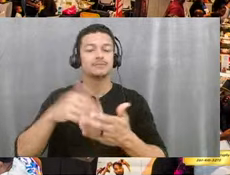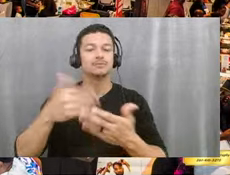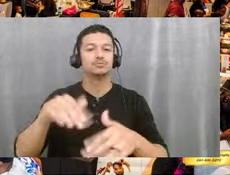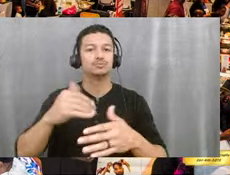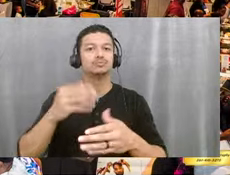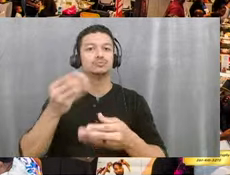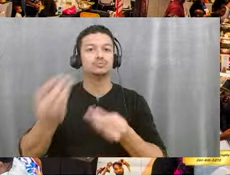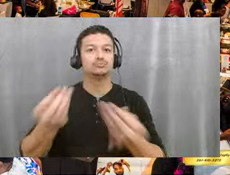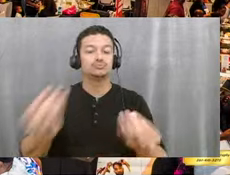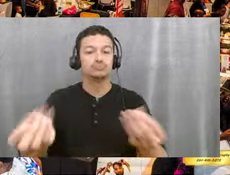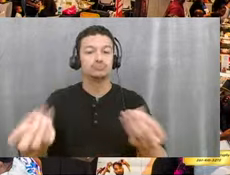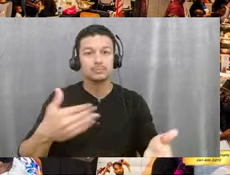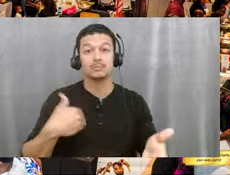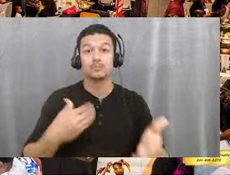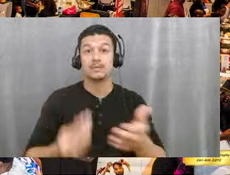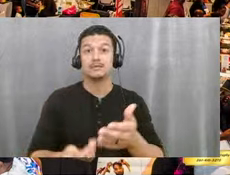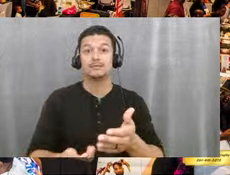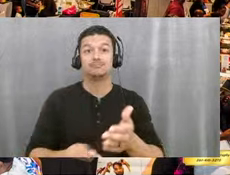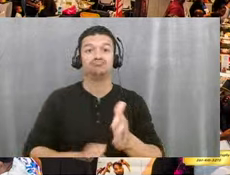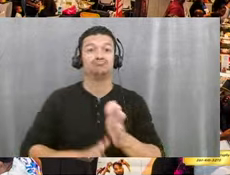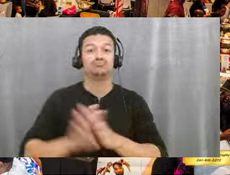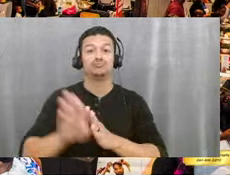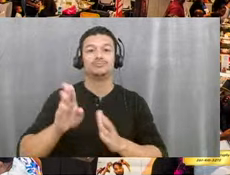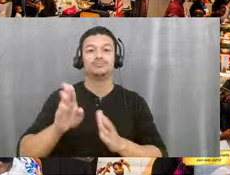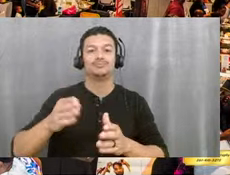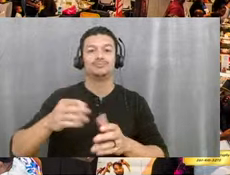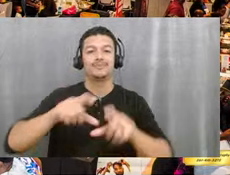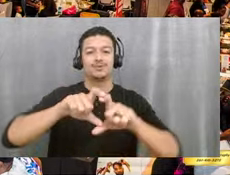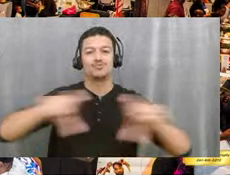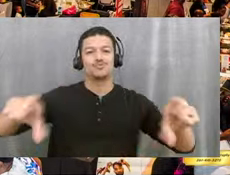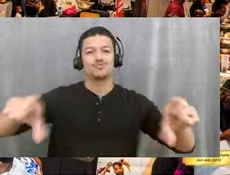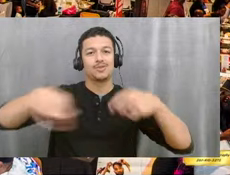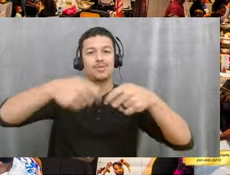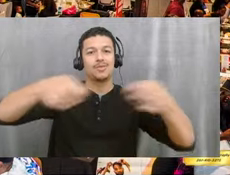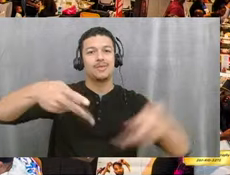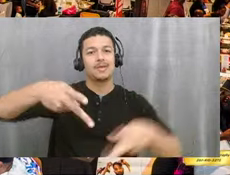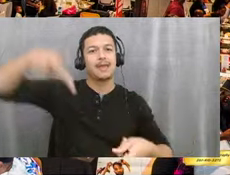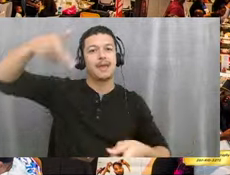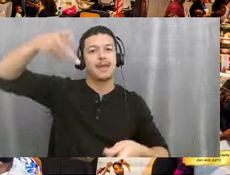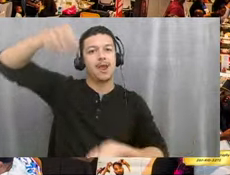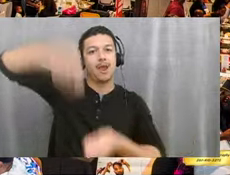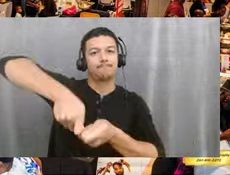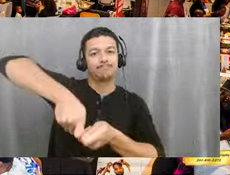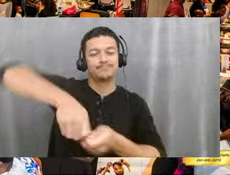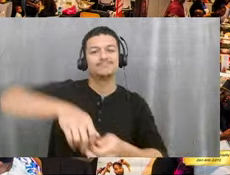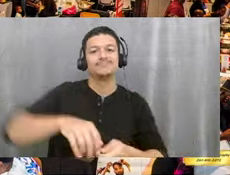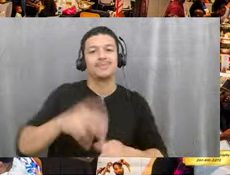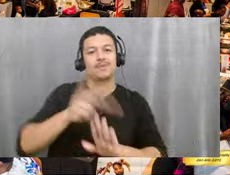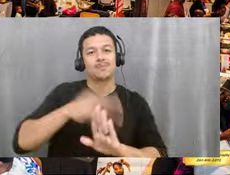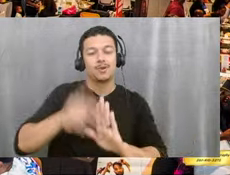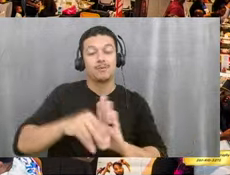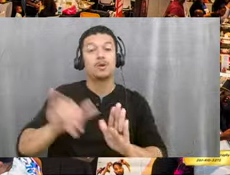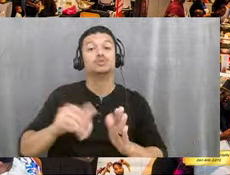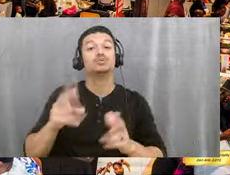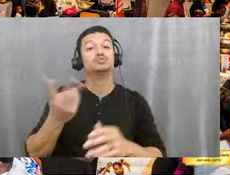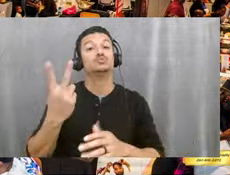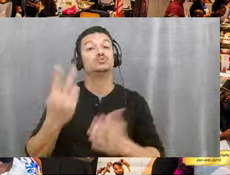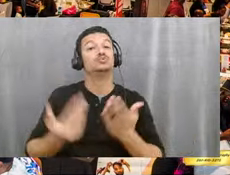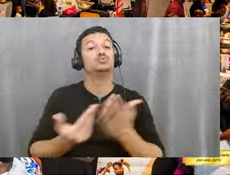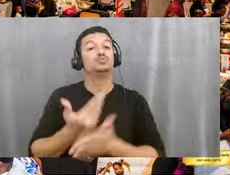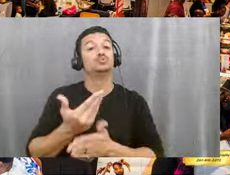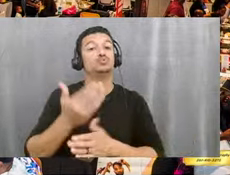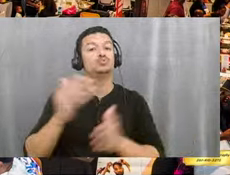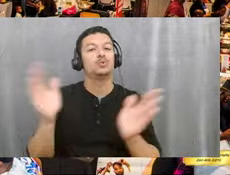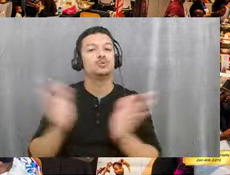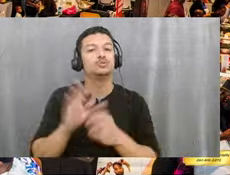launched a very successful ribbon cutting program. We implemented two new small business market research analytic tools. Uh,